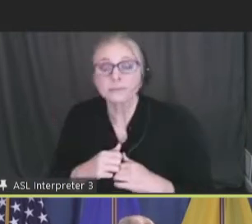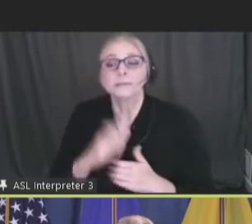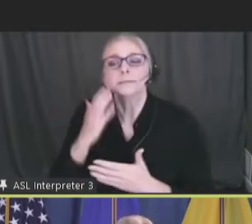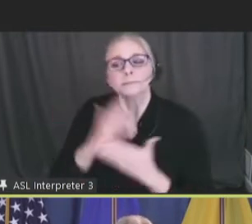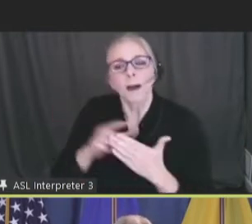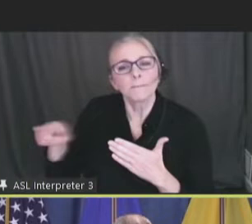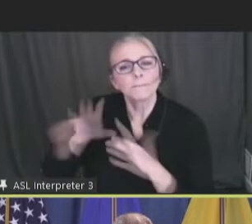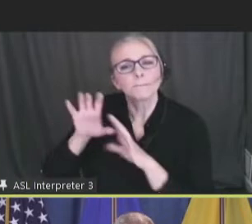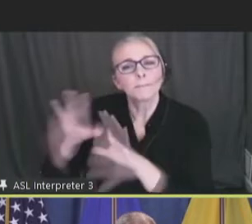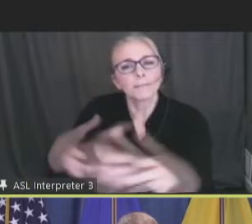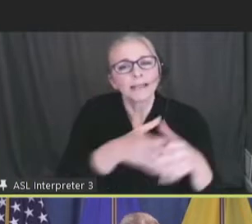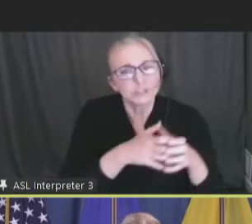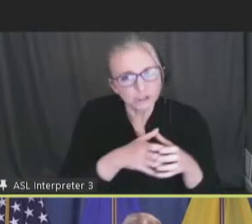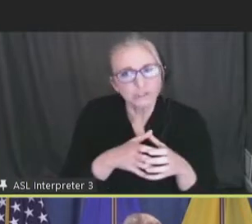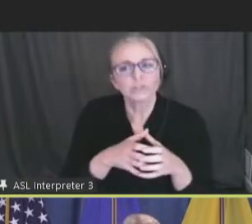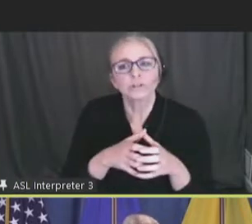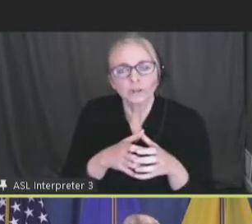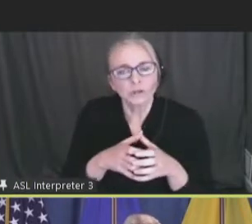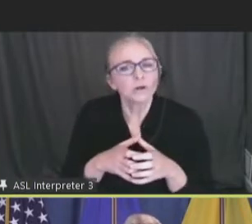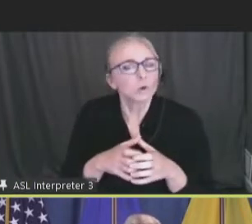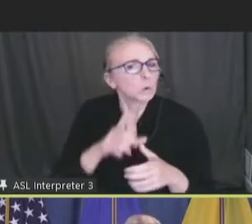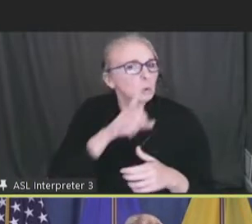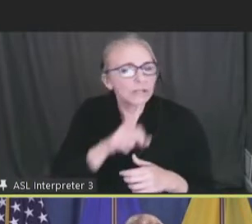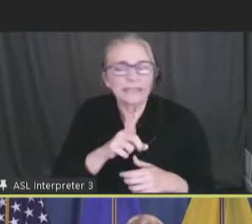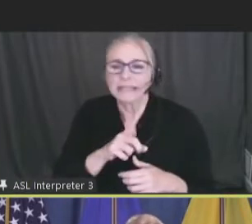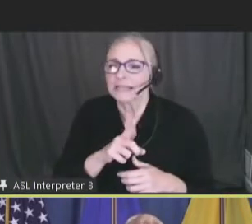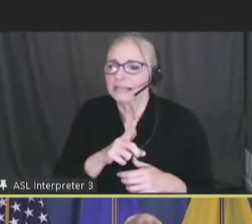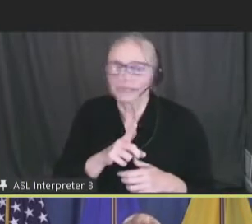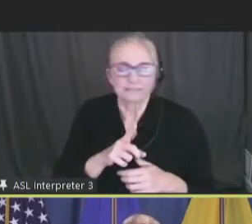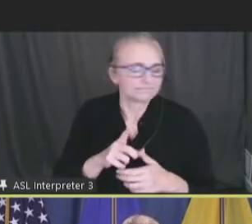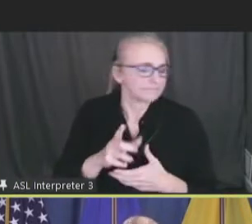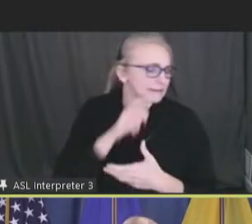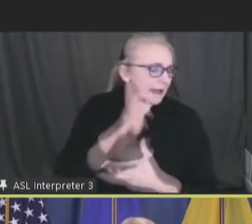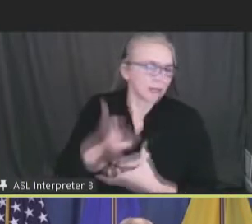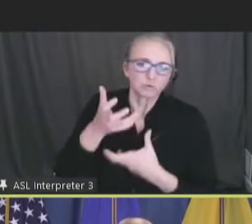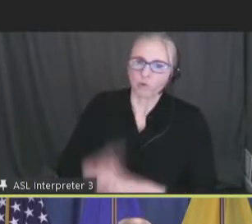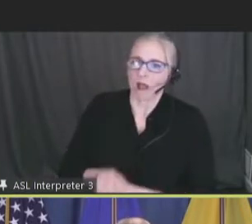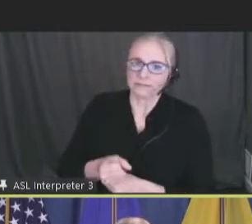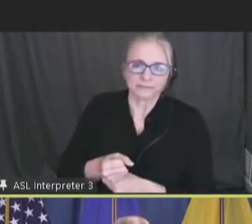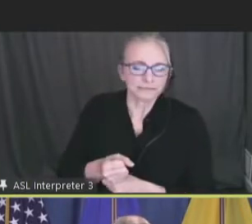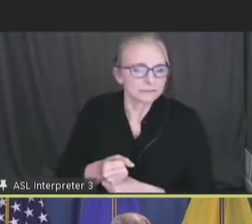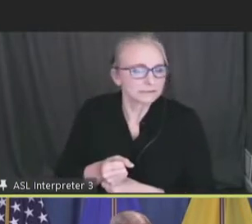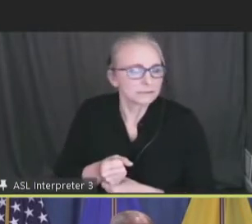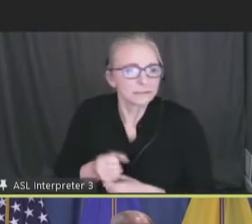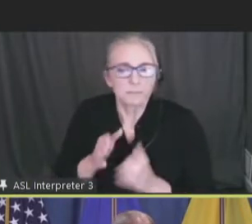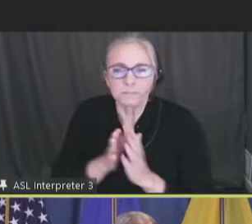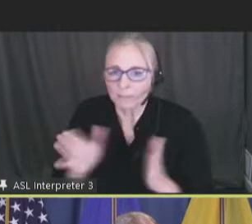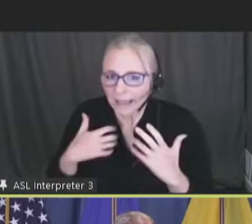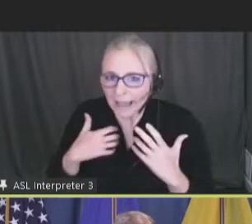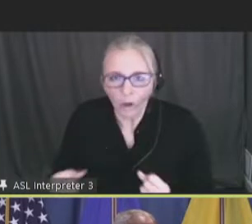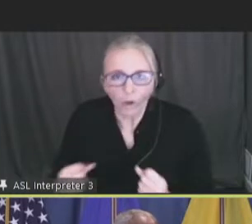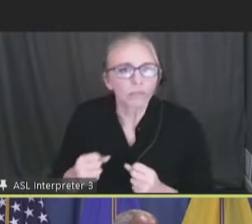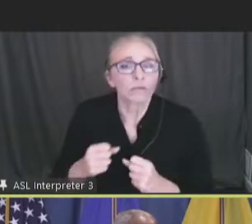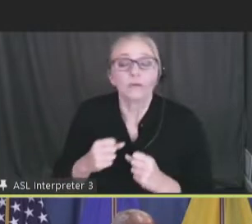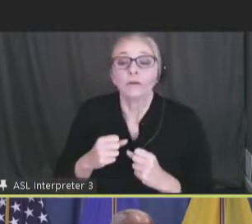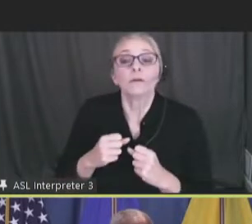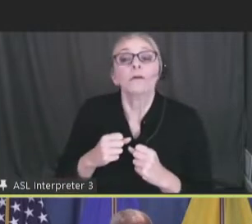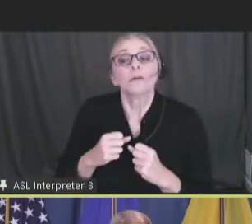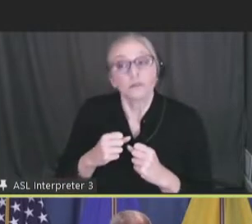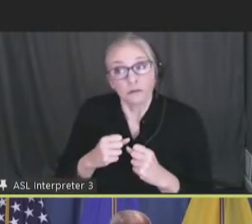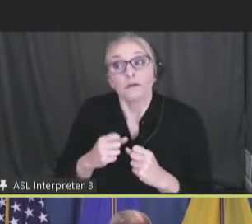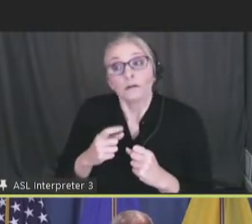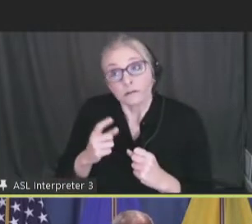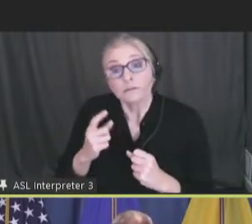population with deep-rooted distrust of the public health system. And part of our population